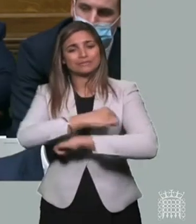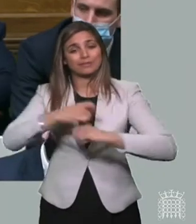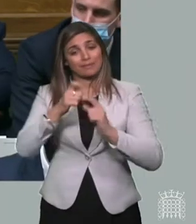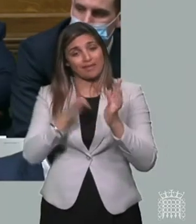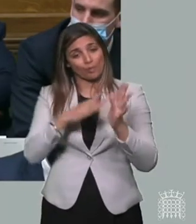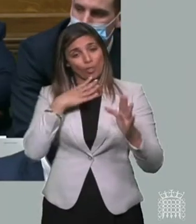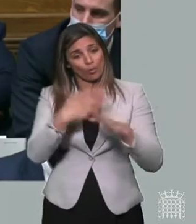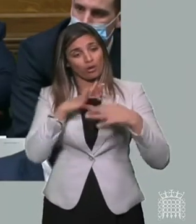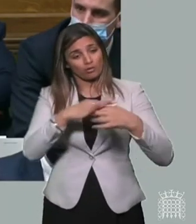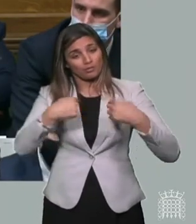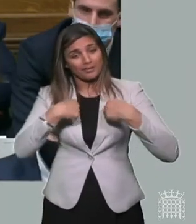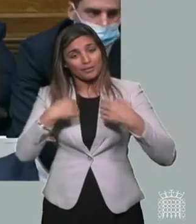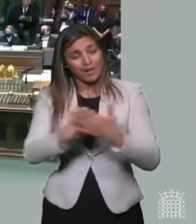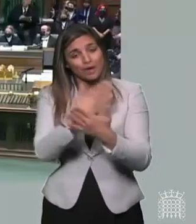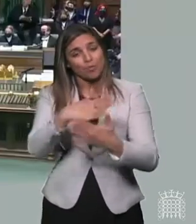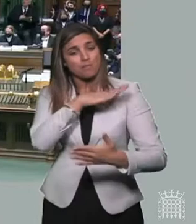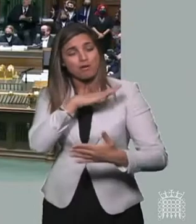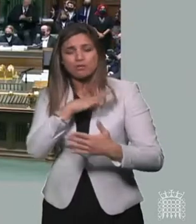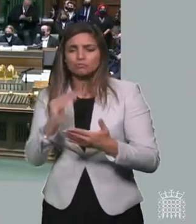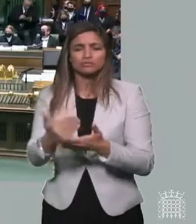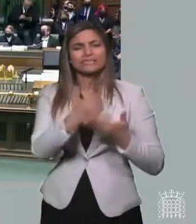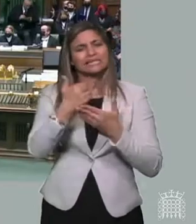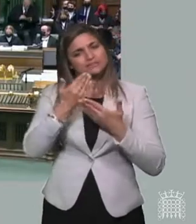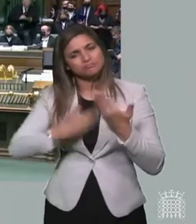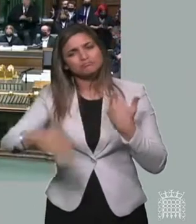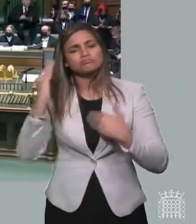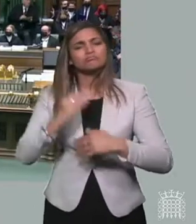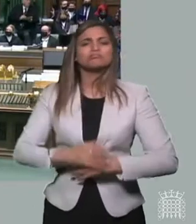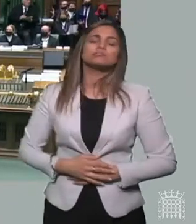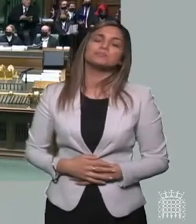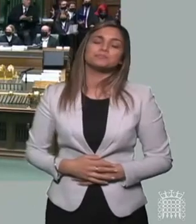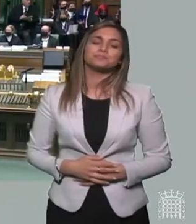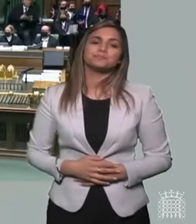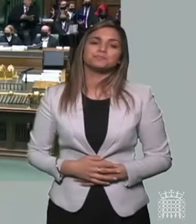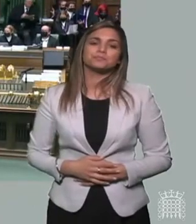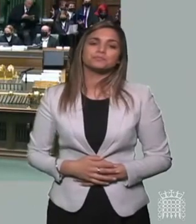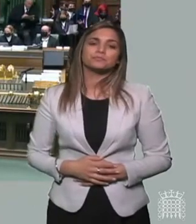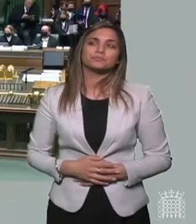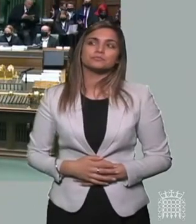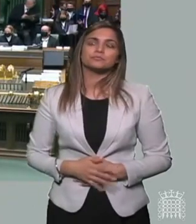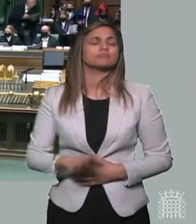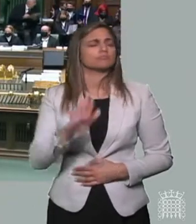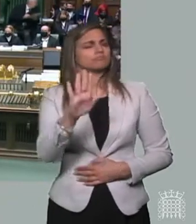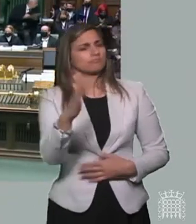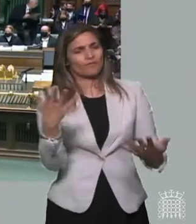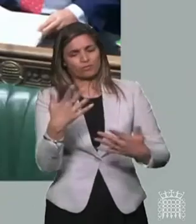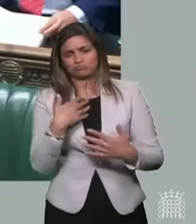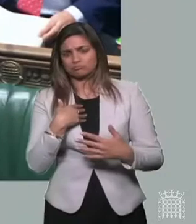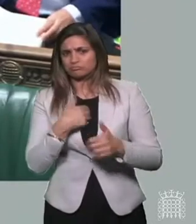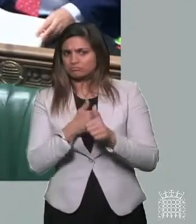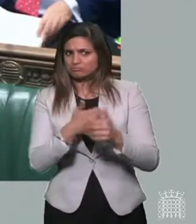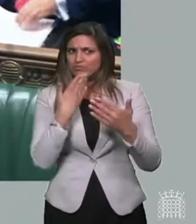better protections for this park moving forward? I certainly will. I join her in thanking the wonderful